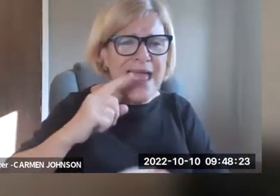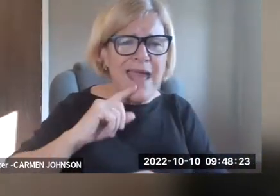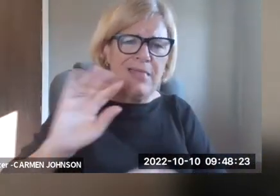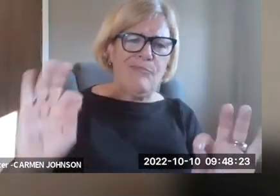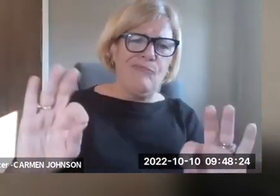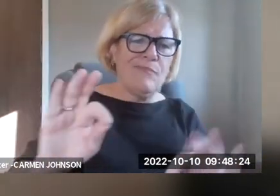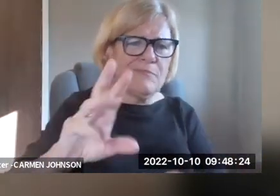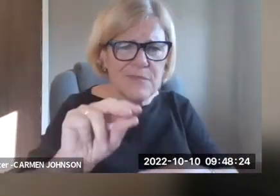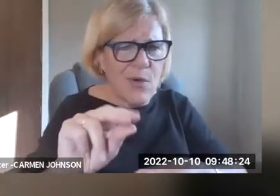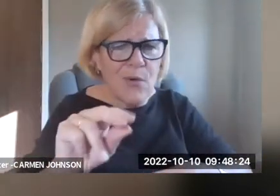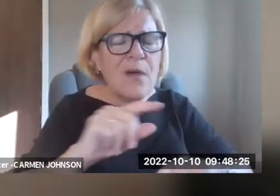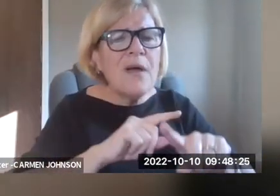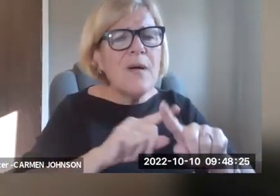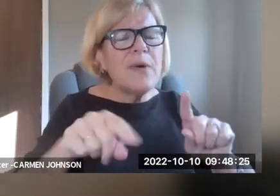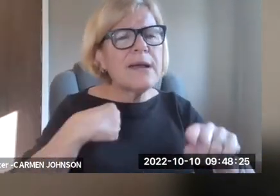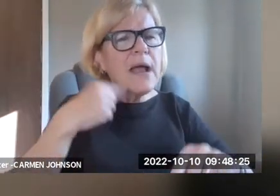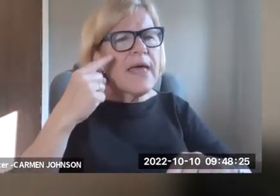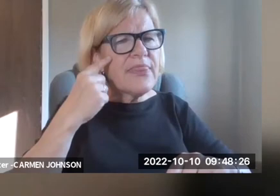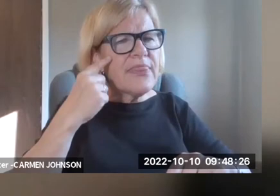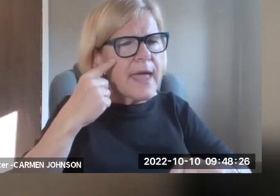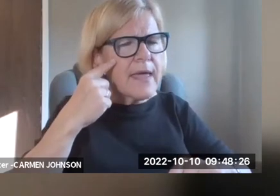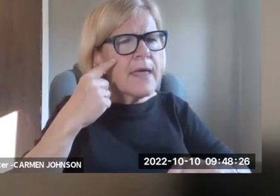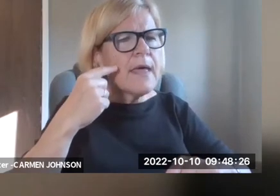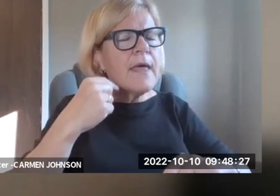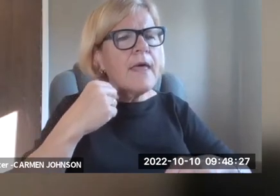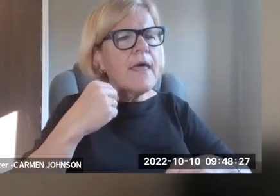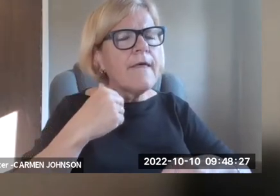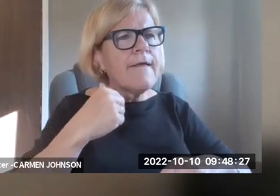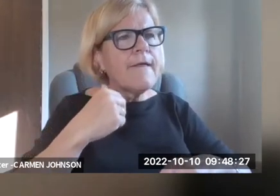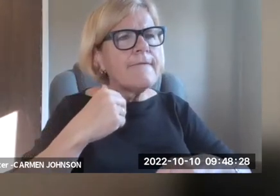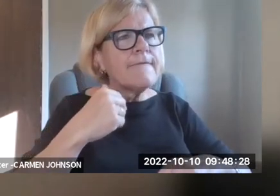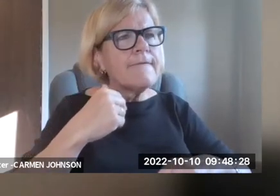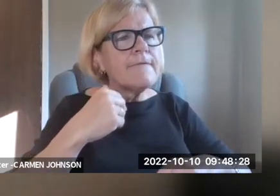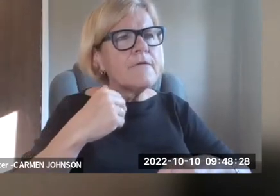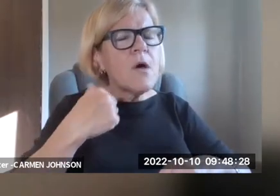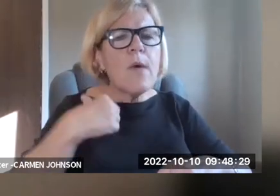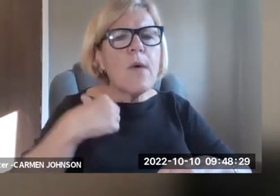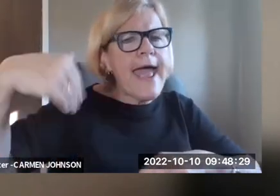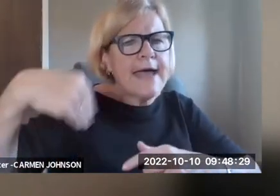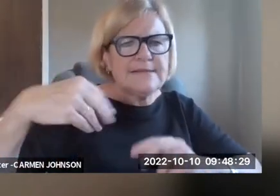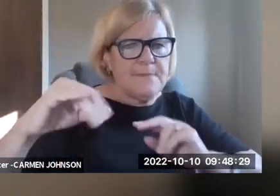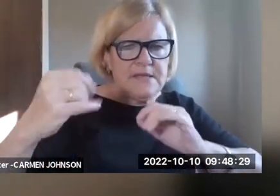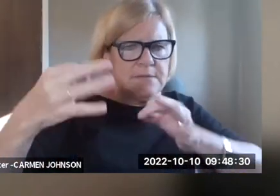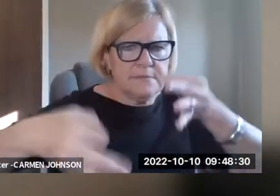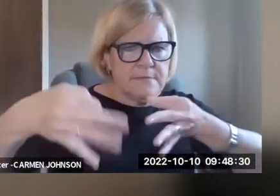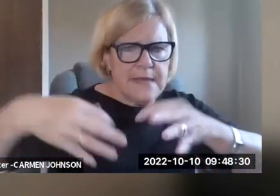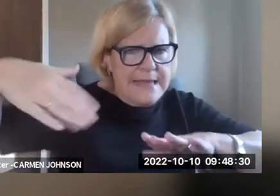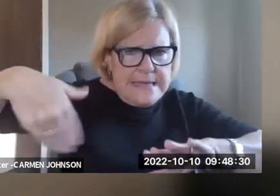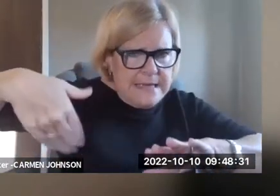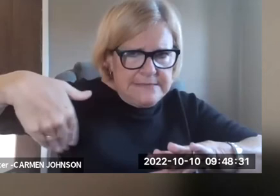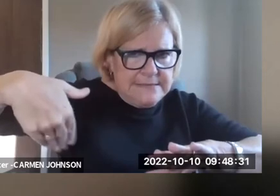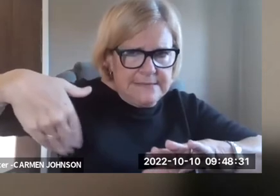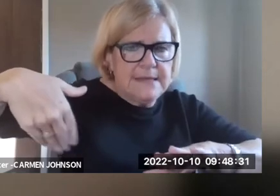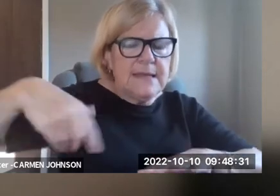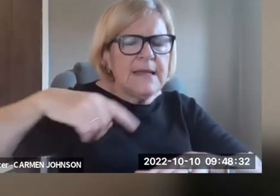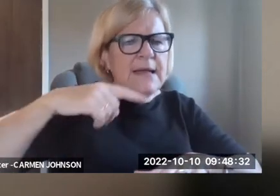isolation of people who sign to communicate. So I don't mean to, I don't mean to knock that litigation at all. I do think that there